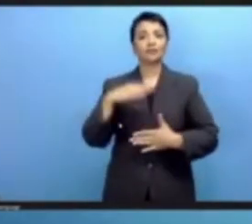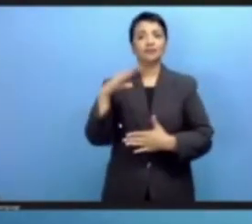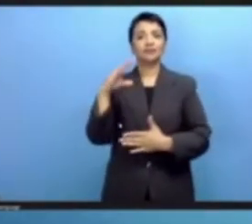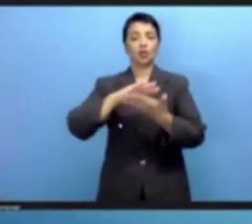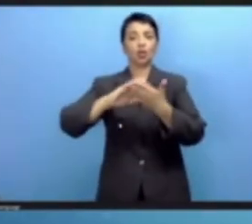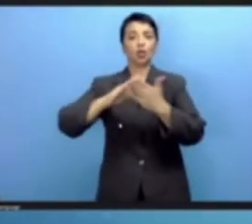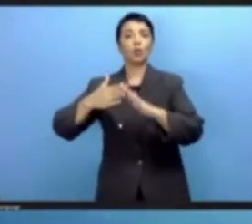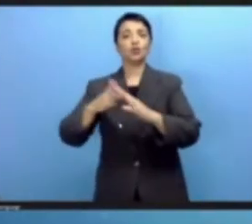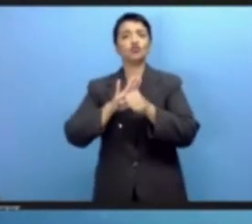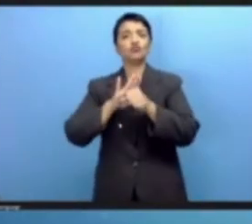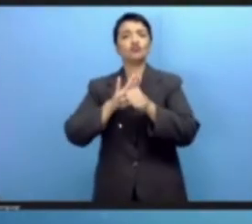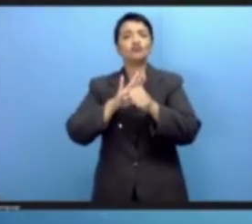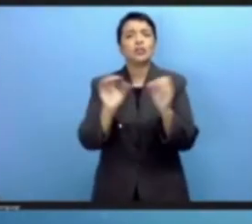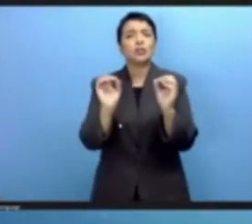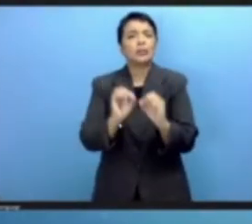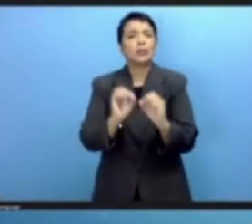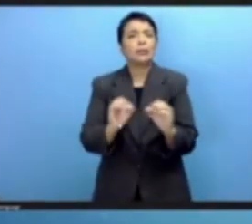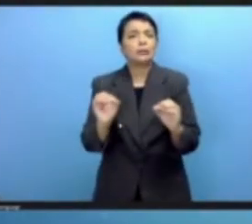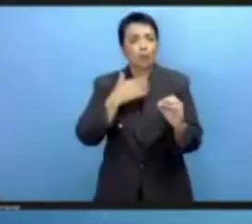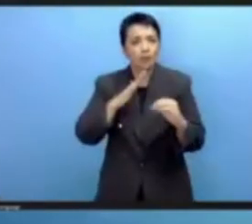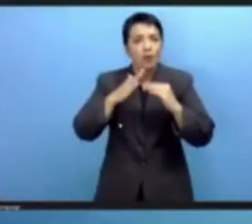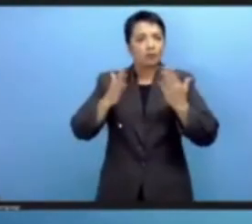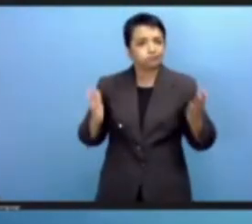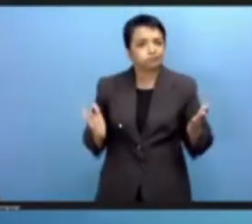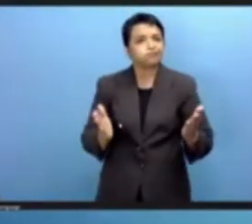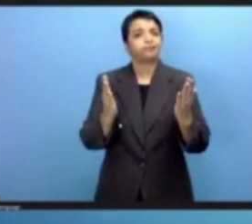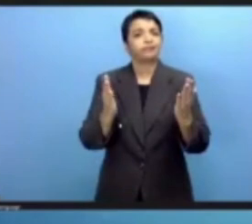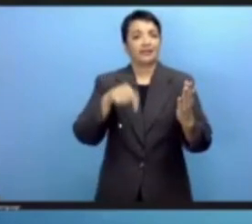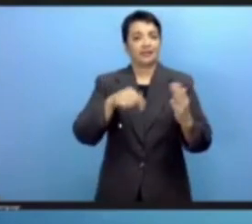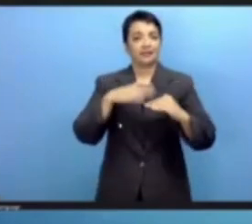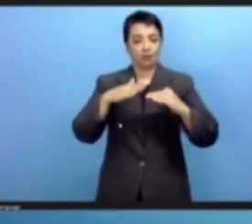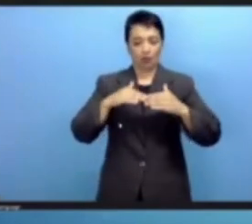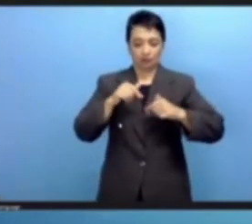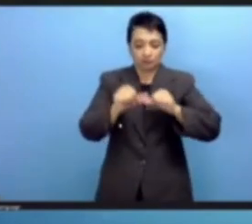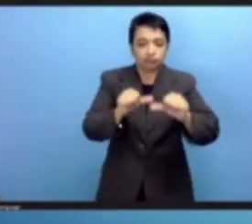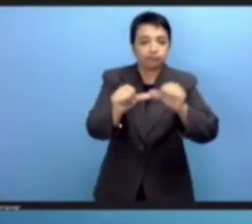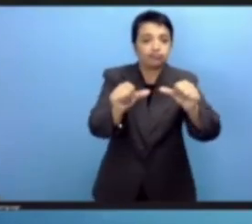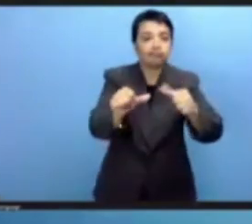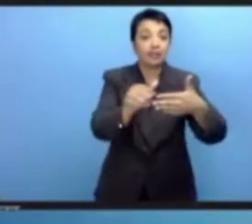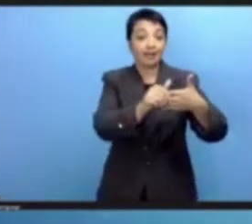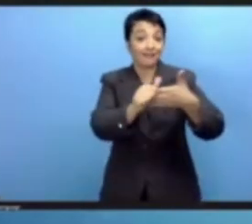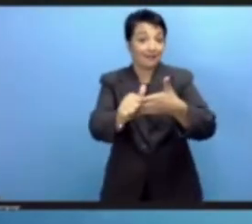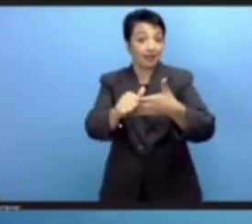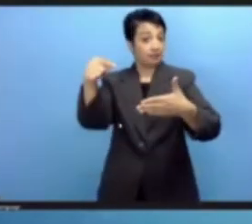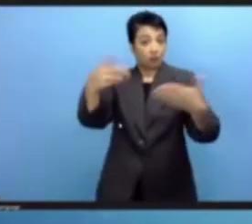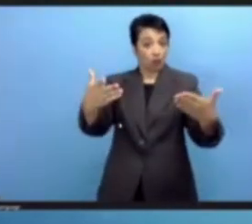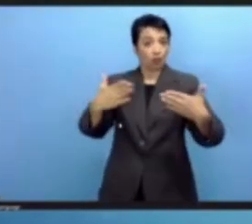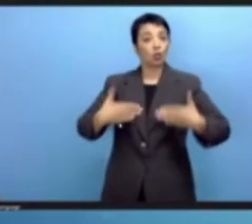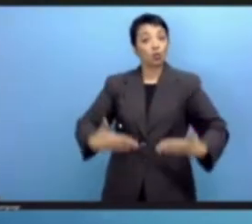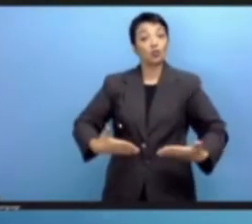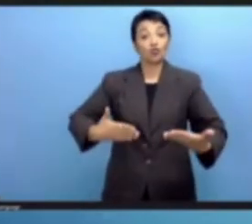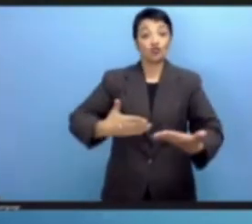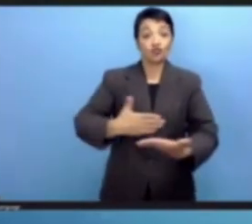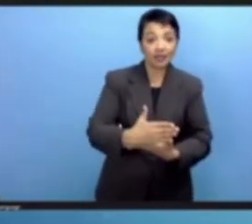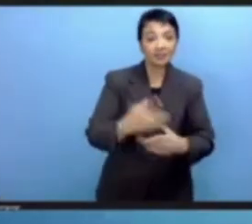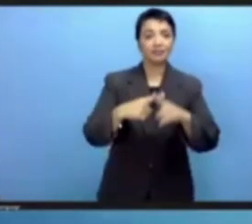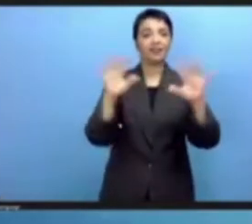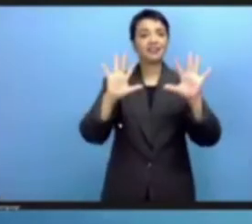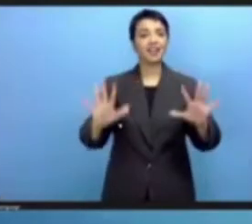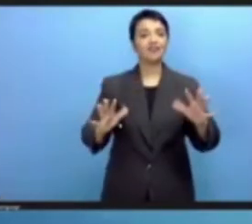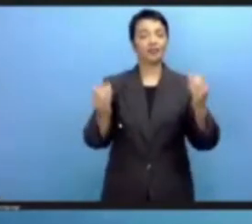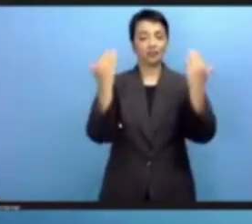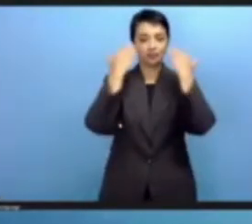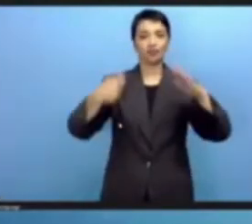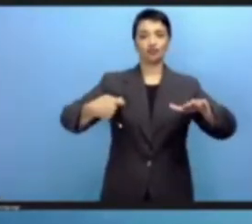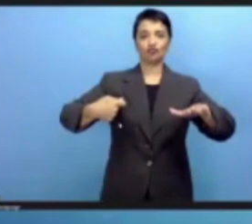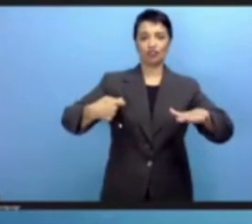stress the need for it to play a leading role in fostering human rights, gender and environmental justice perspectives into digital